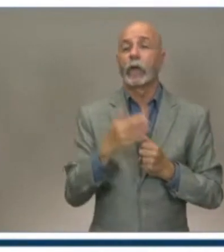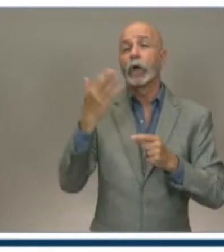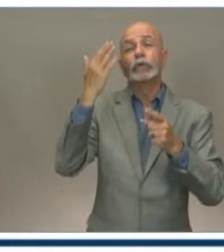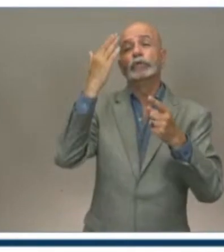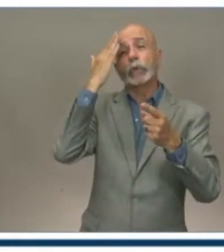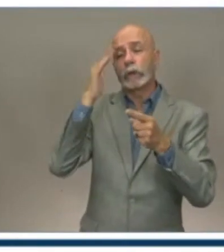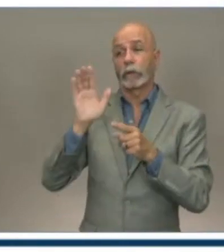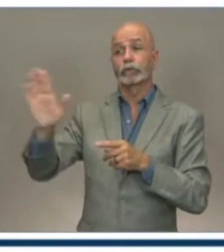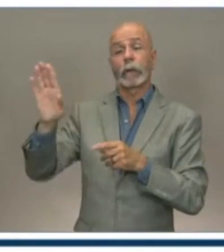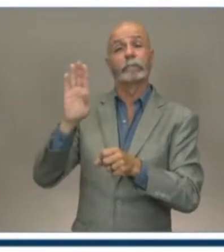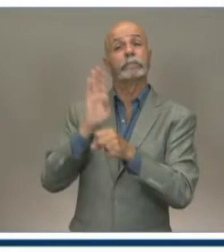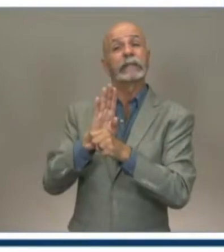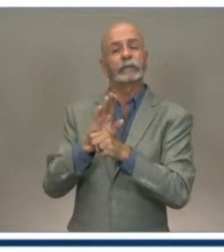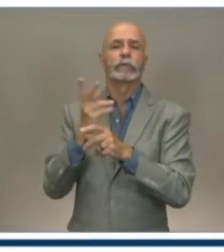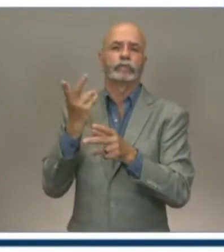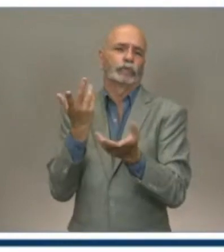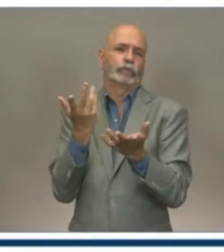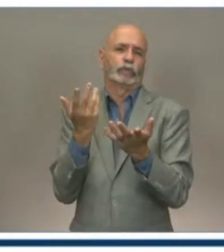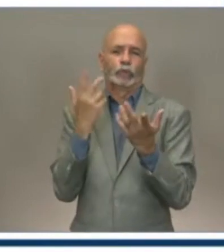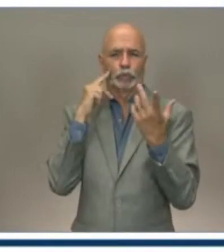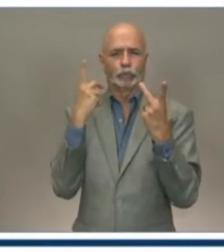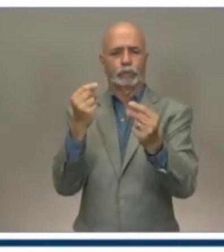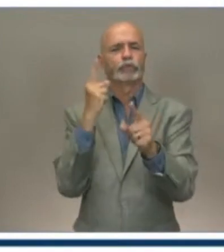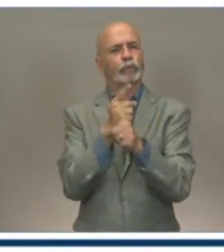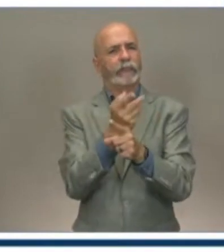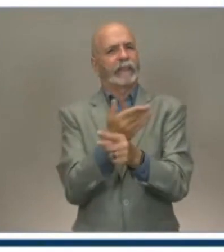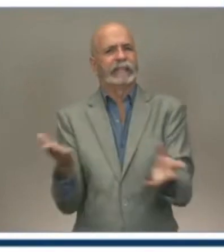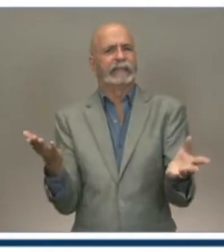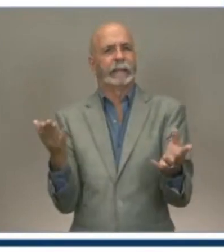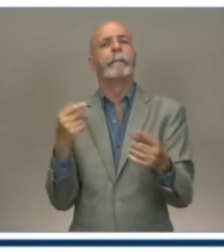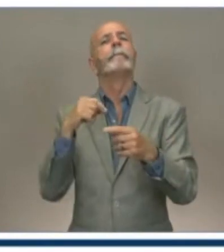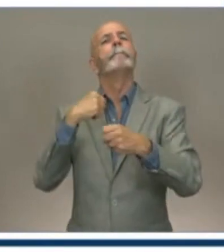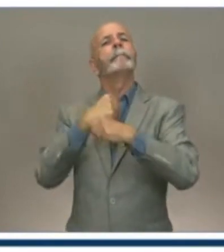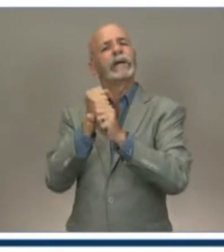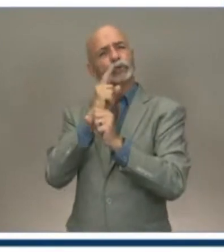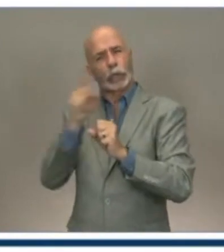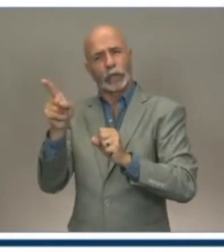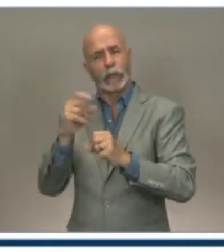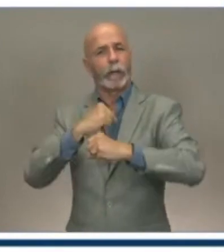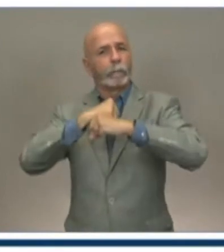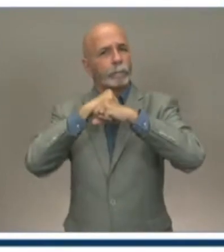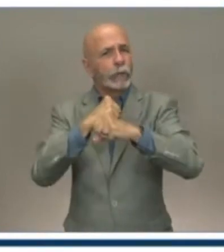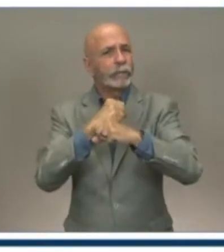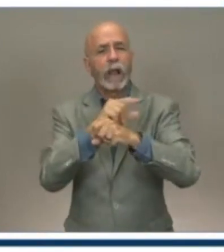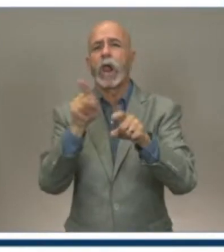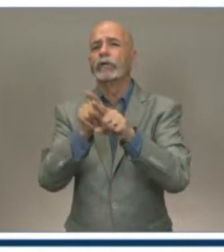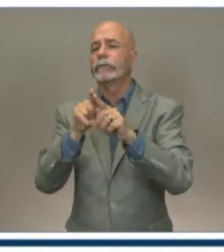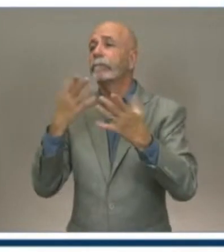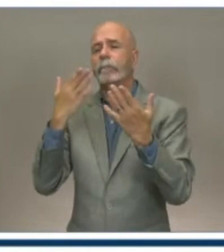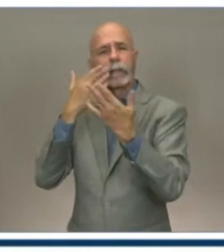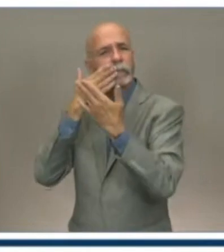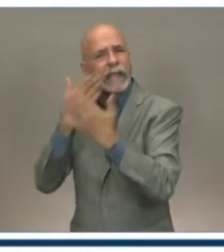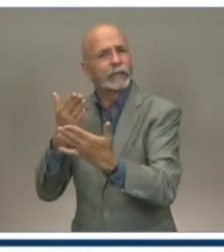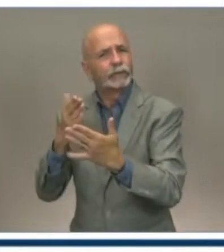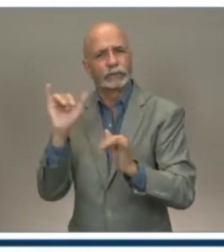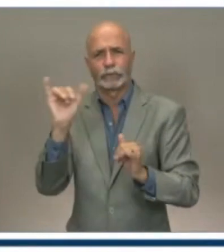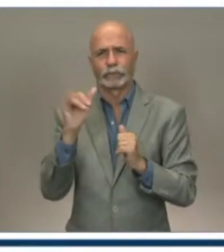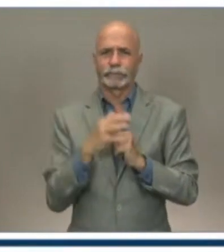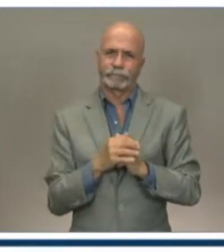Scotians, and thank you for that. It's been raised a couple times that this might be creating some additional